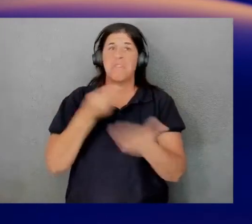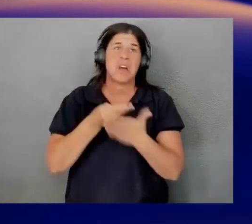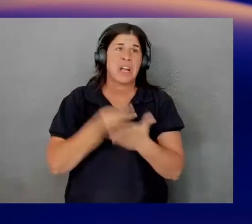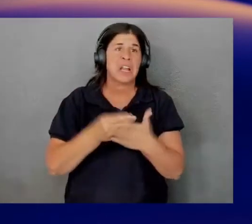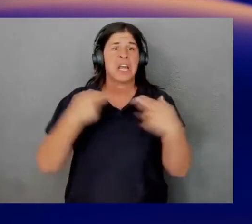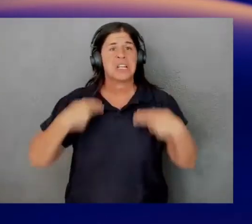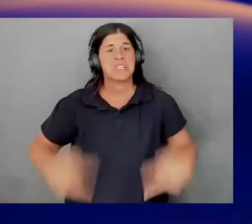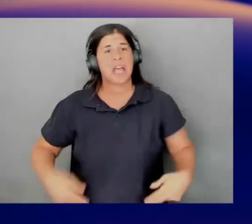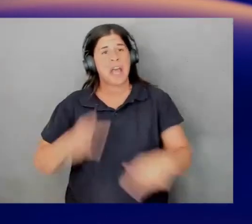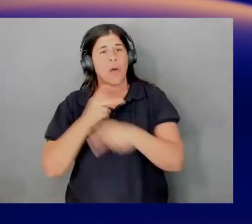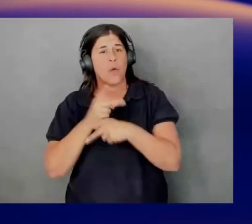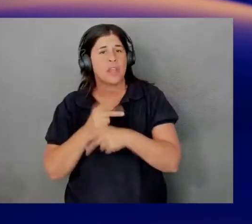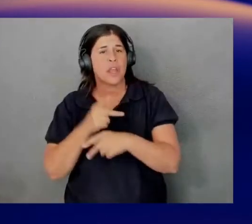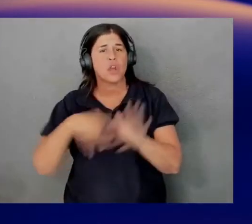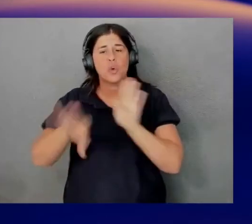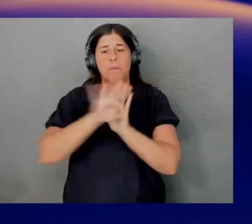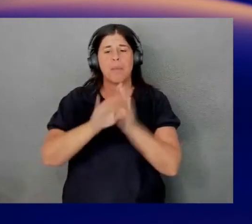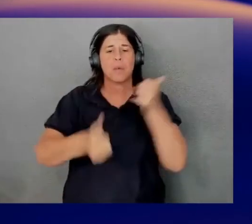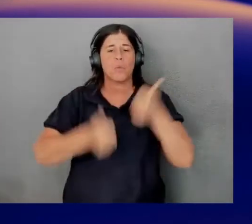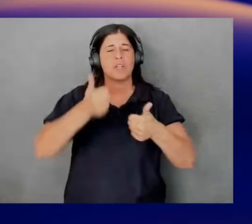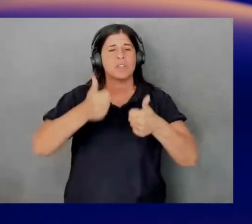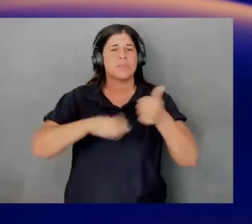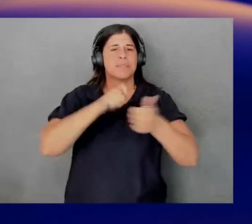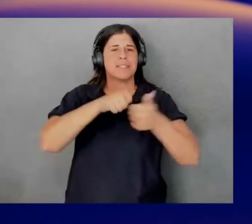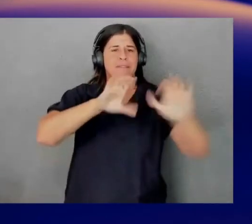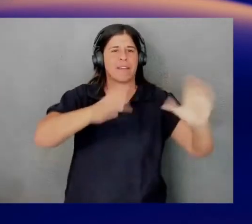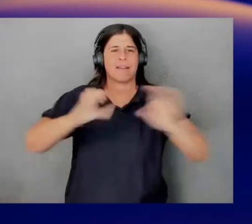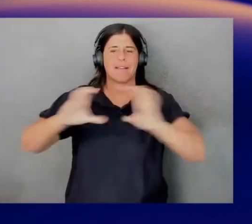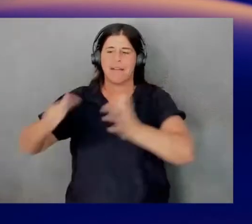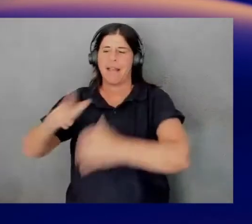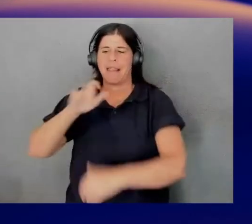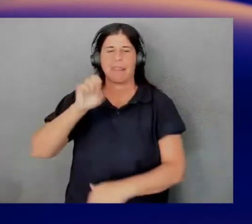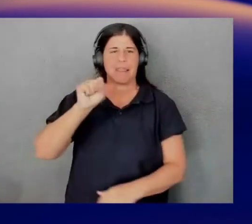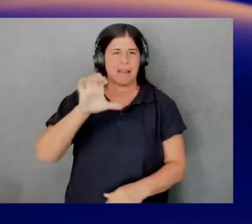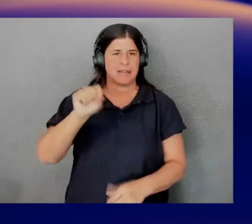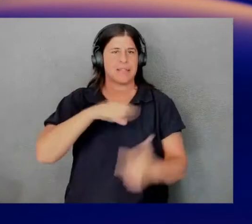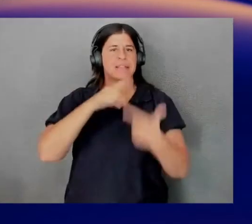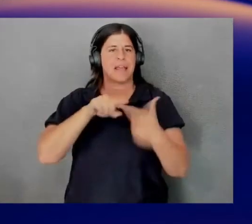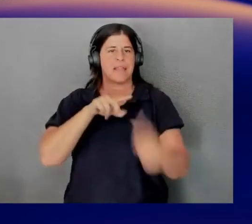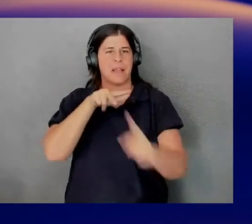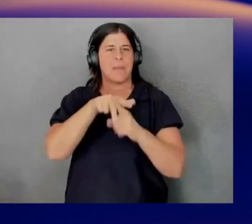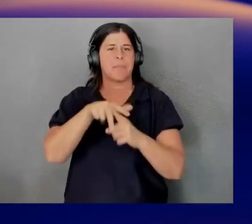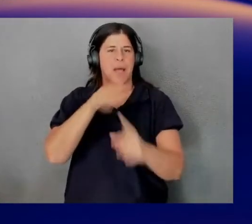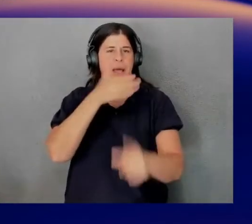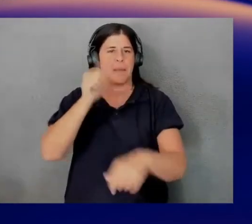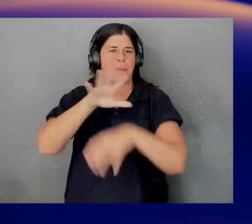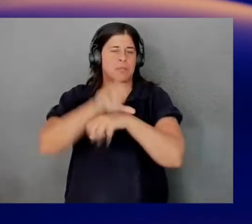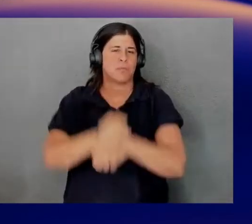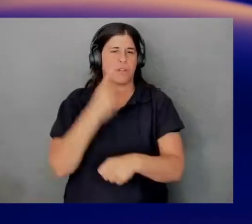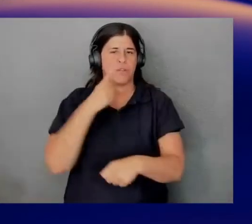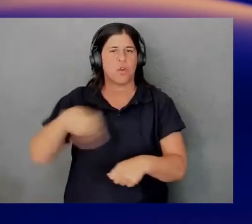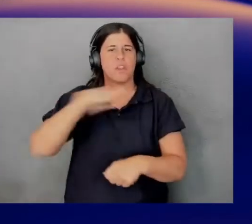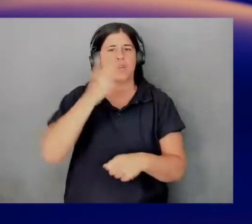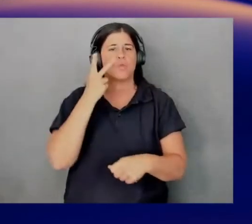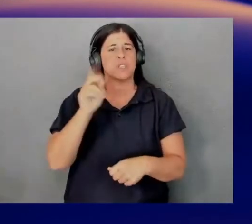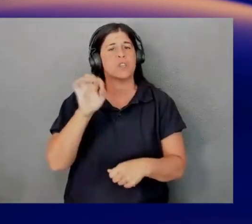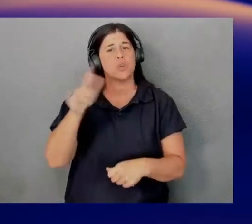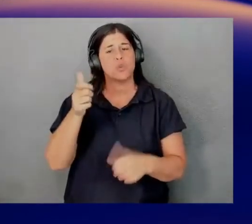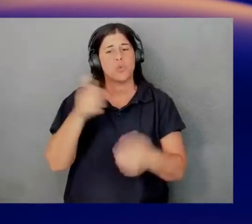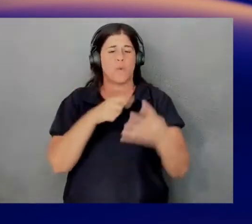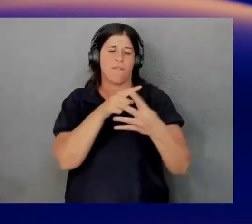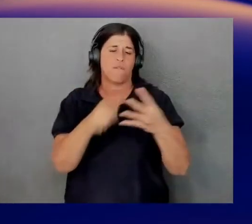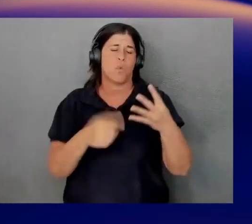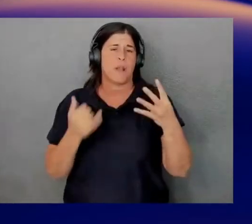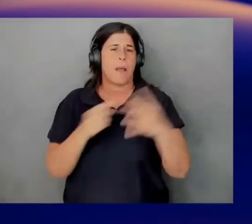choose these specific lenses and apply those best practices against these lenses. Not all lenses are available within the tool. As you can see, there are just four, but there are